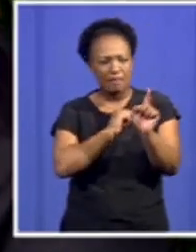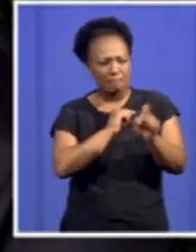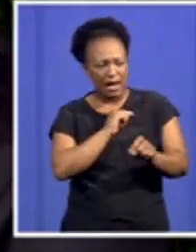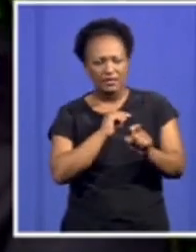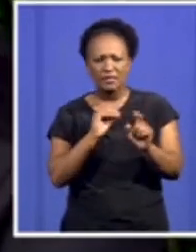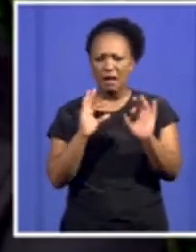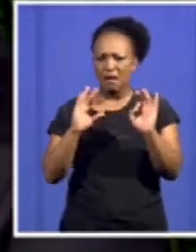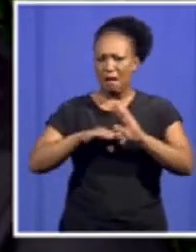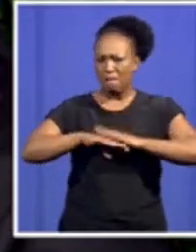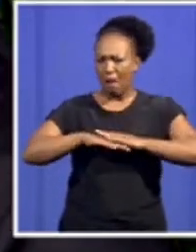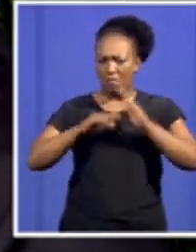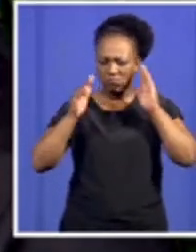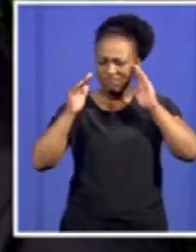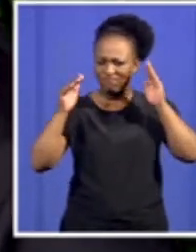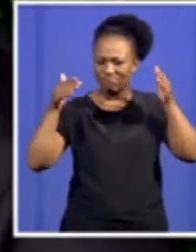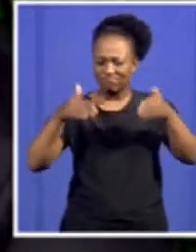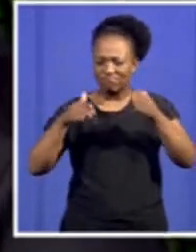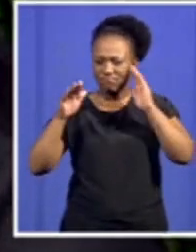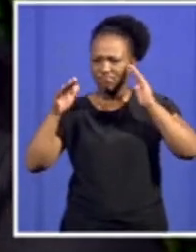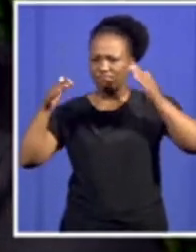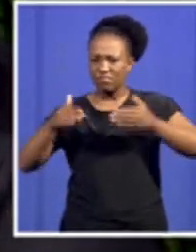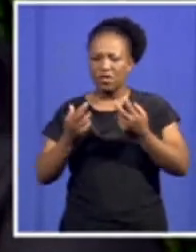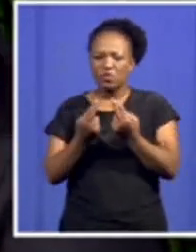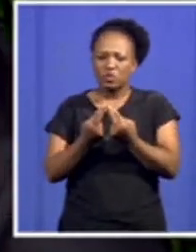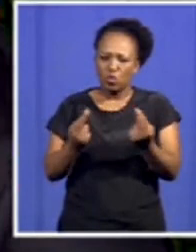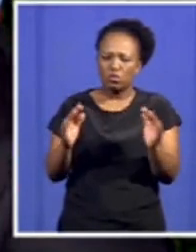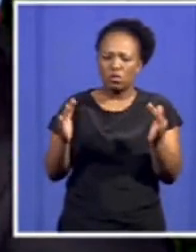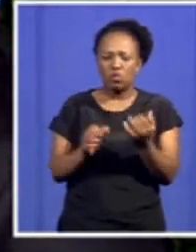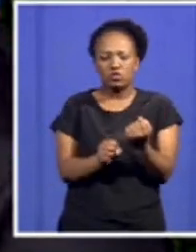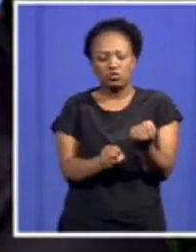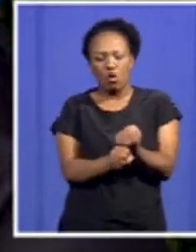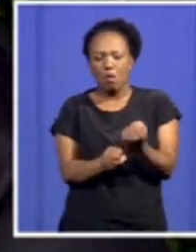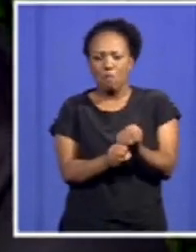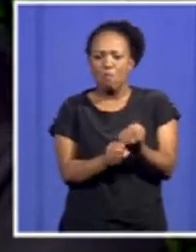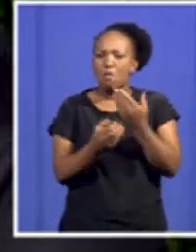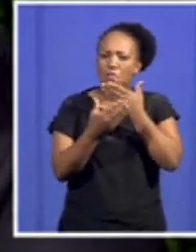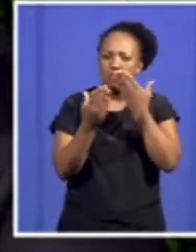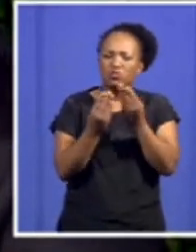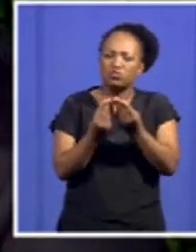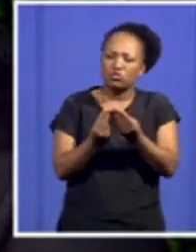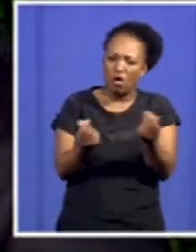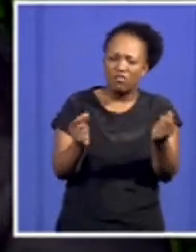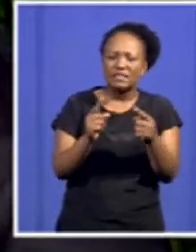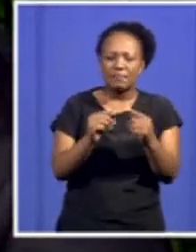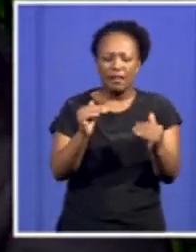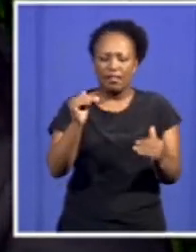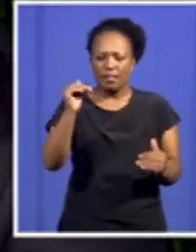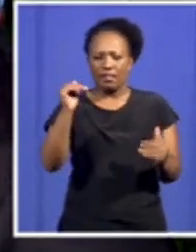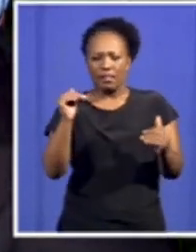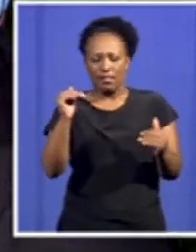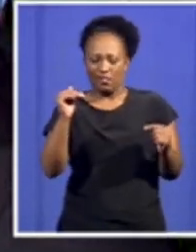on dealing with unemployment and inequality? It is now first becoming a norm